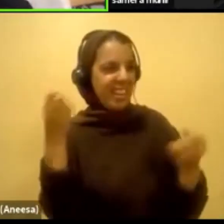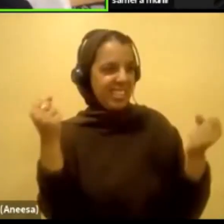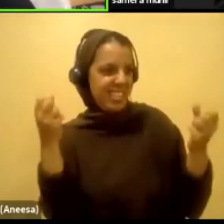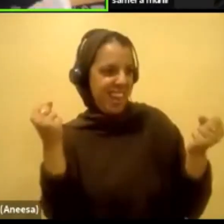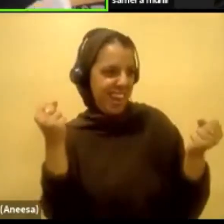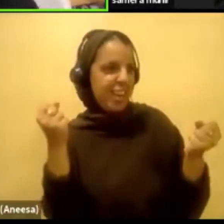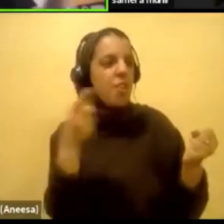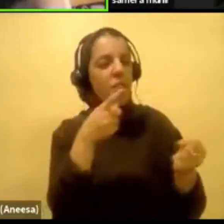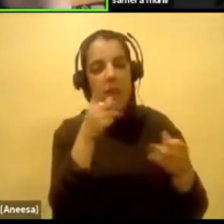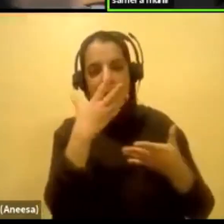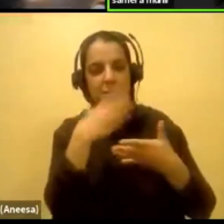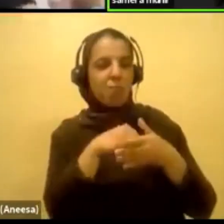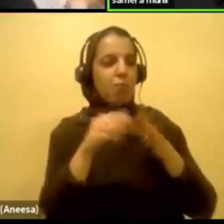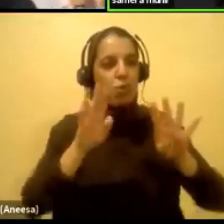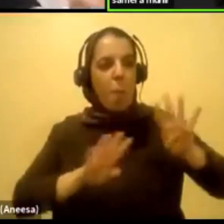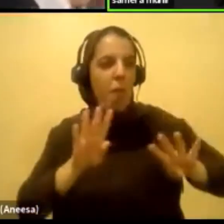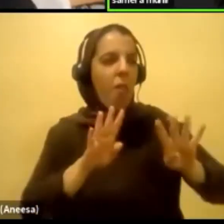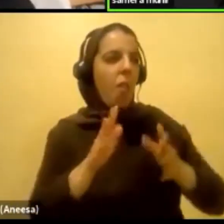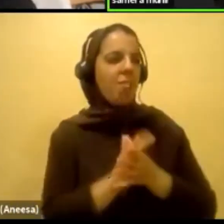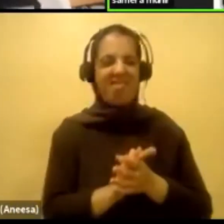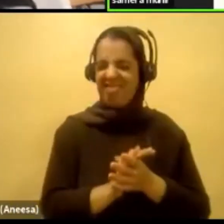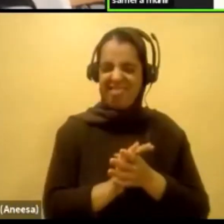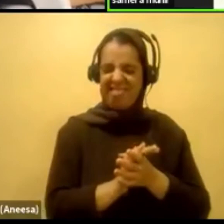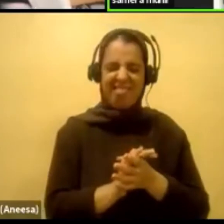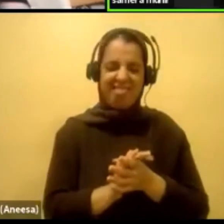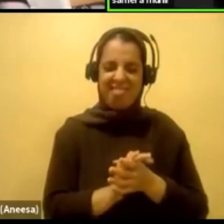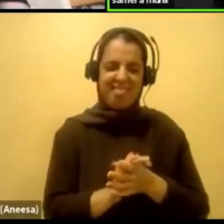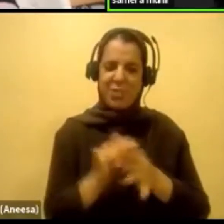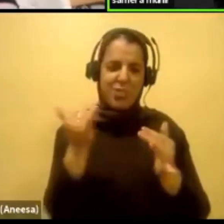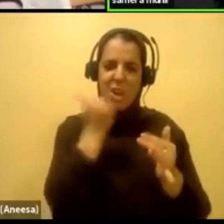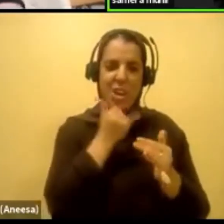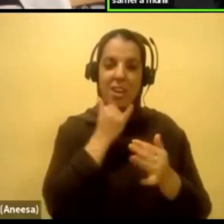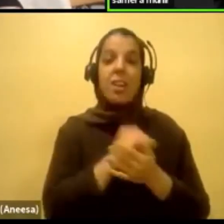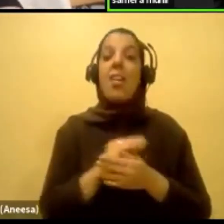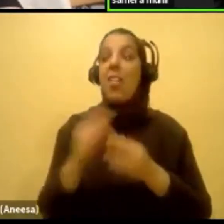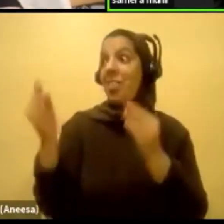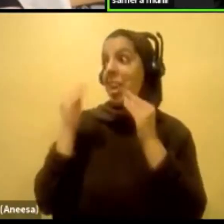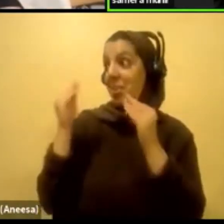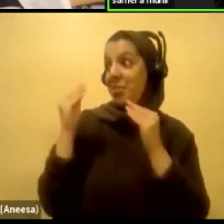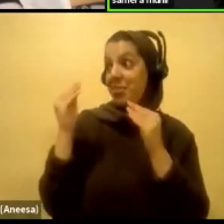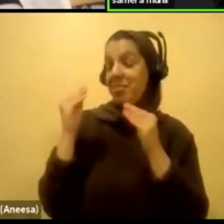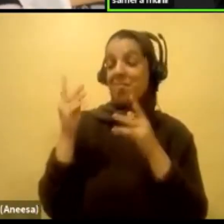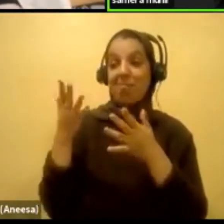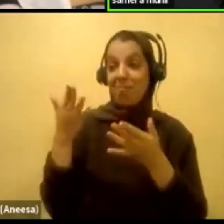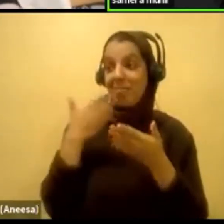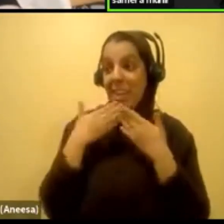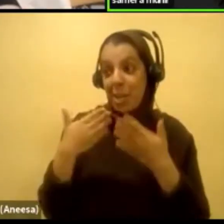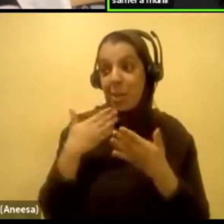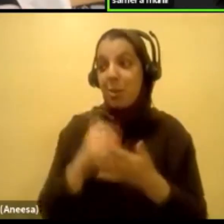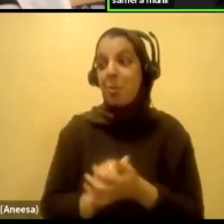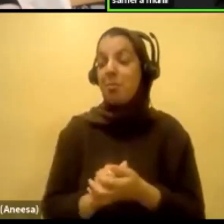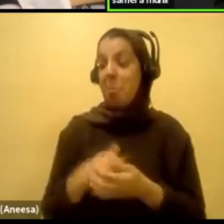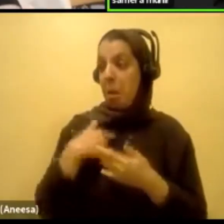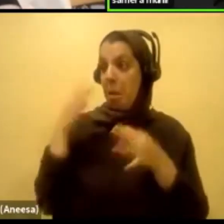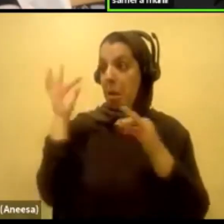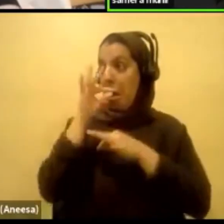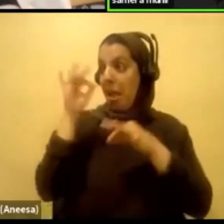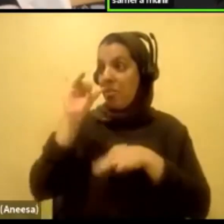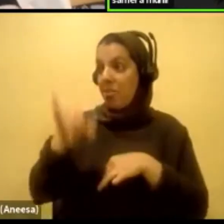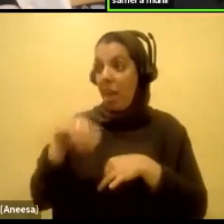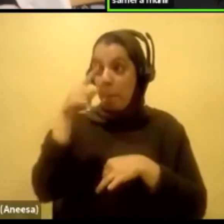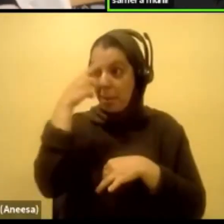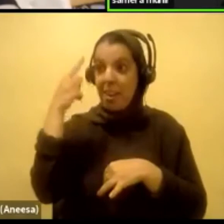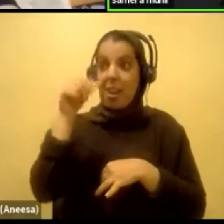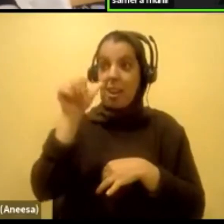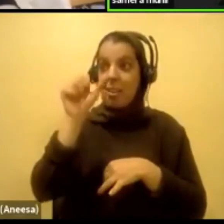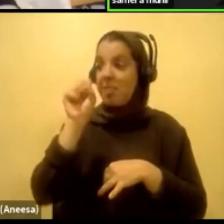talked about, man. Like, it's, start talking. No, and thank you for educating me. I didn't know that. So thank you for educating me. I'm totally going to look into that and,